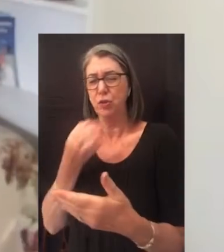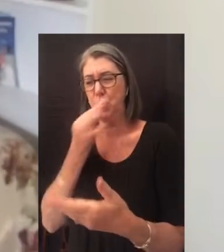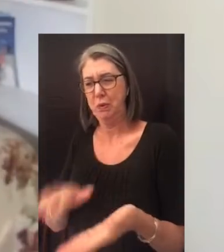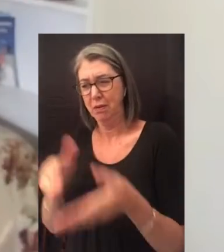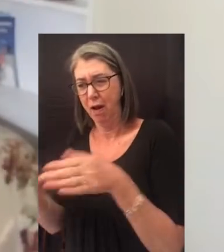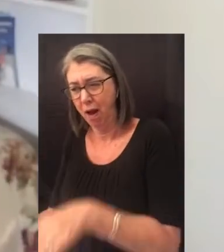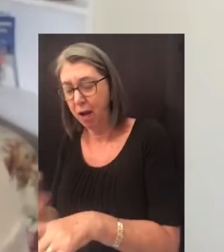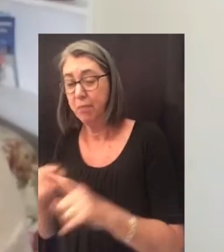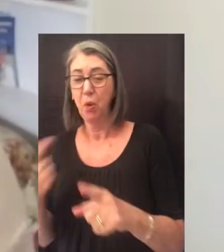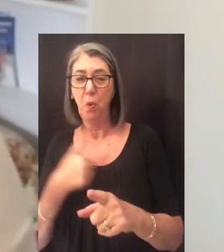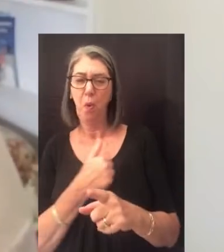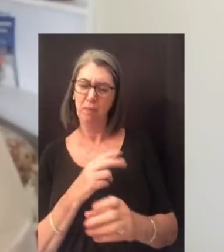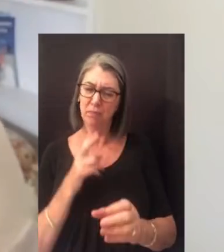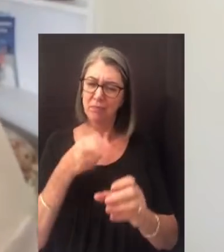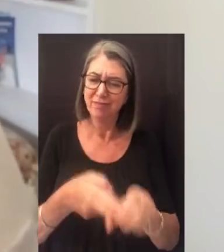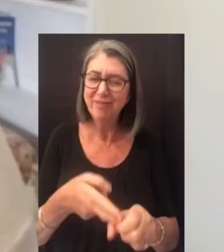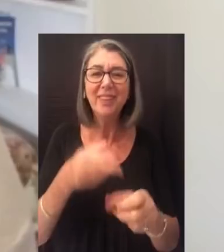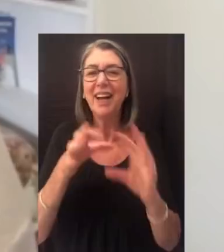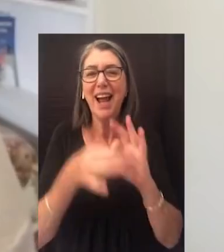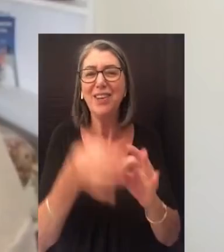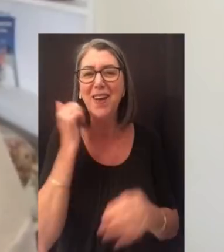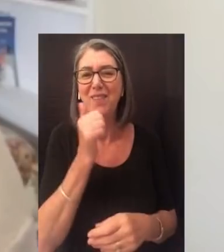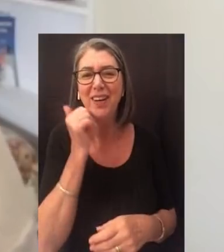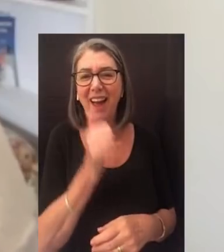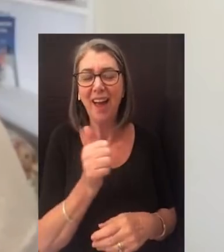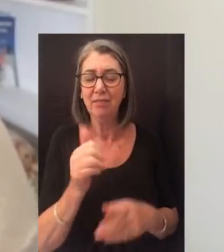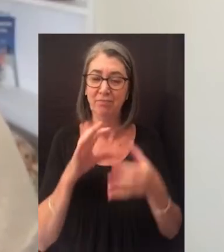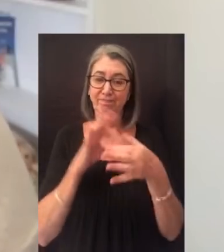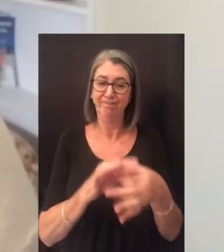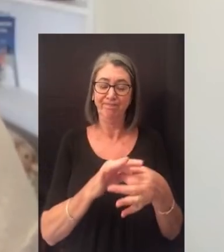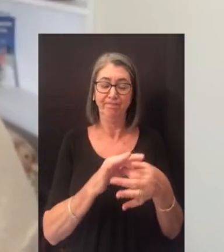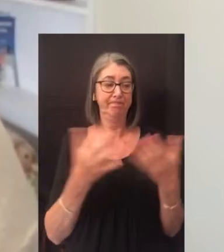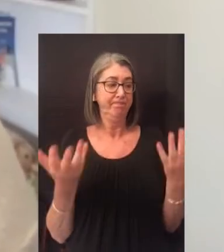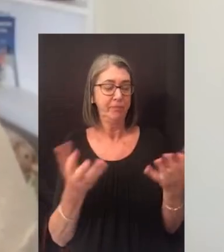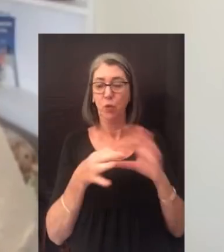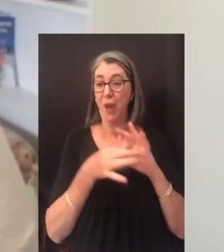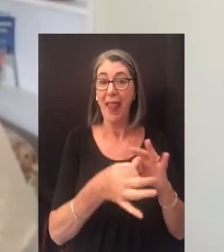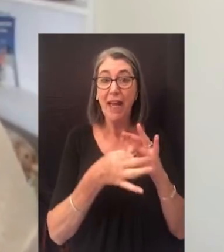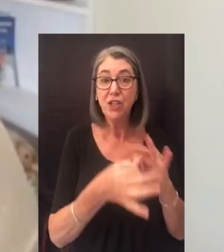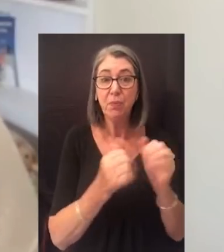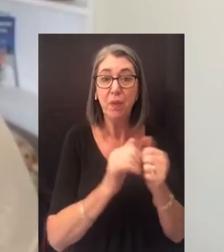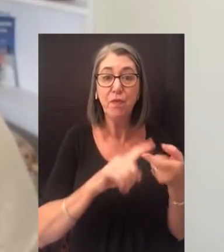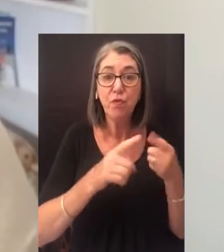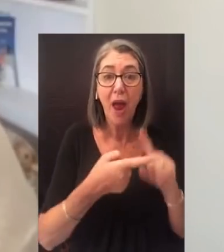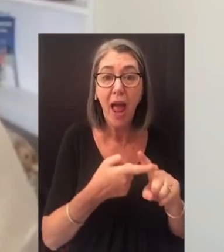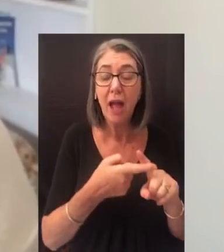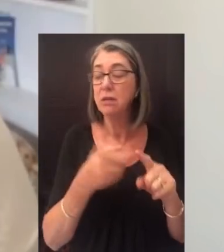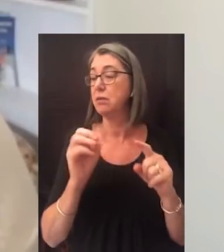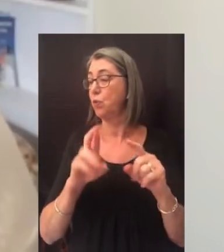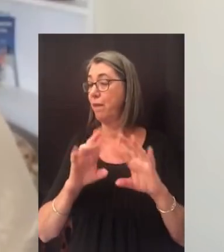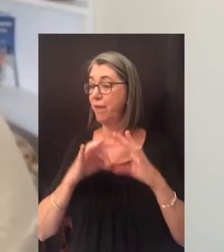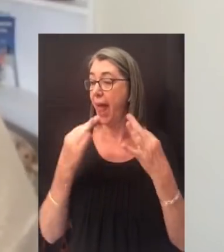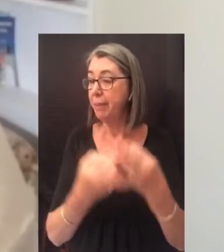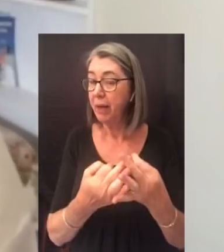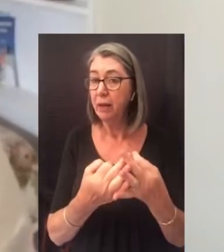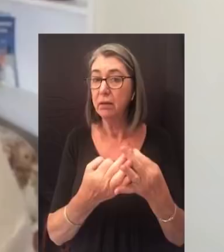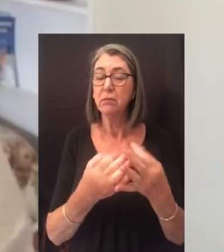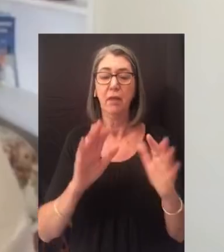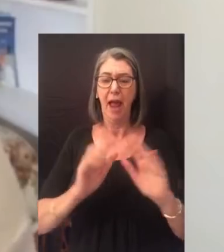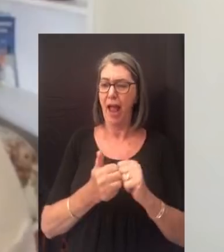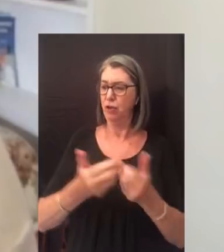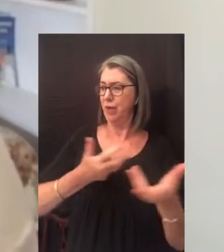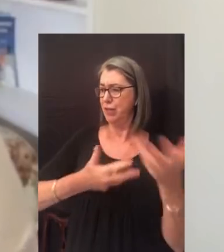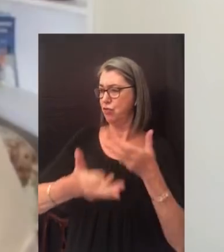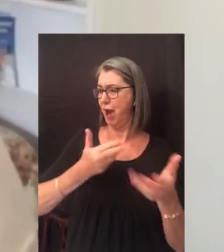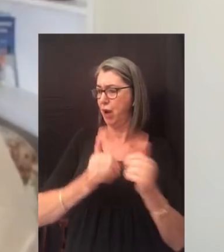But we participate in connections every day. Connections are relationships with your friends or family. It is how you